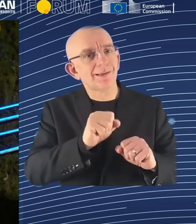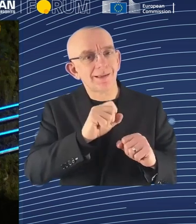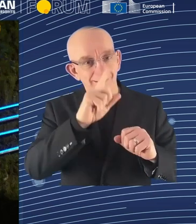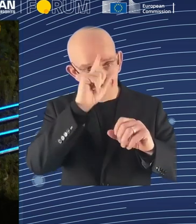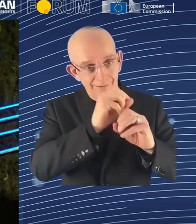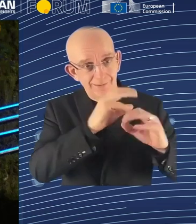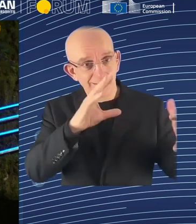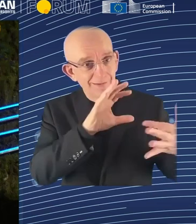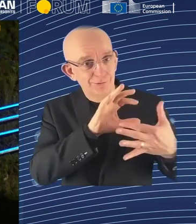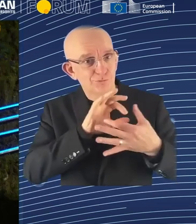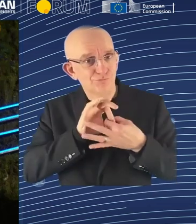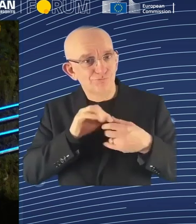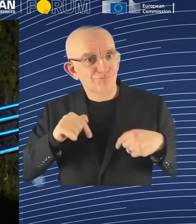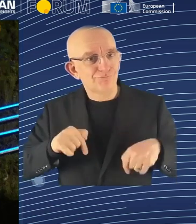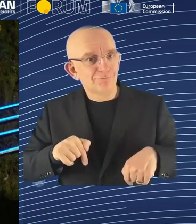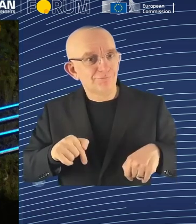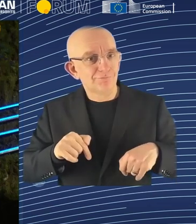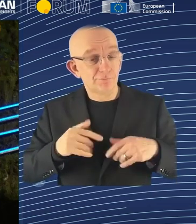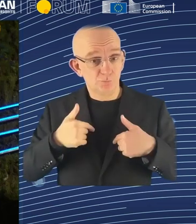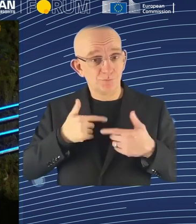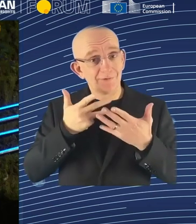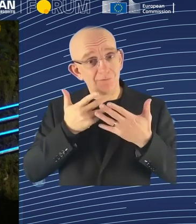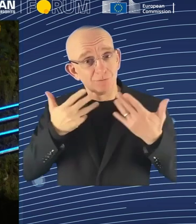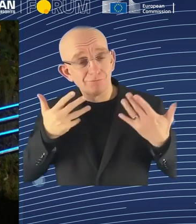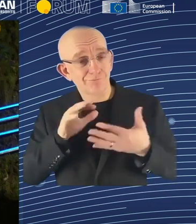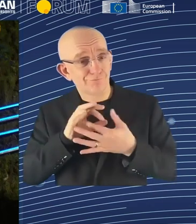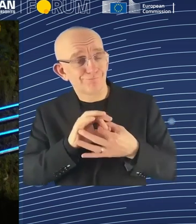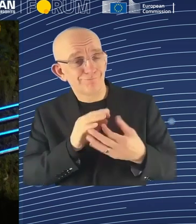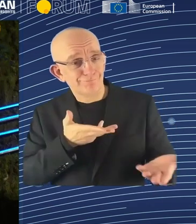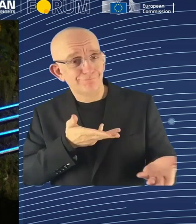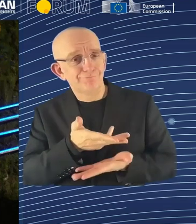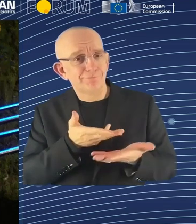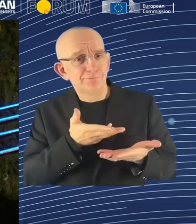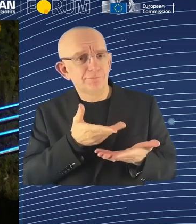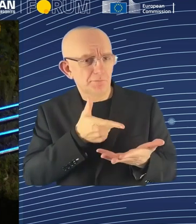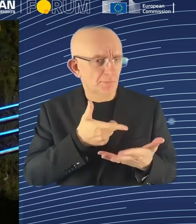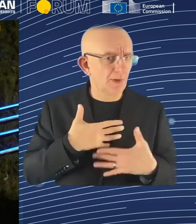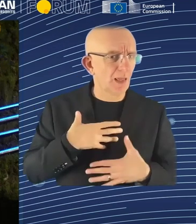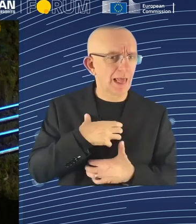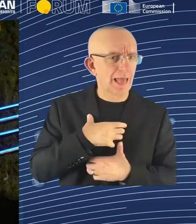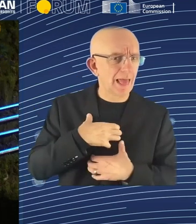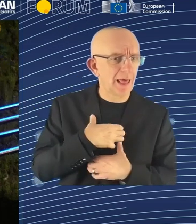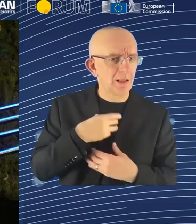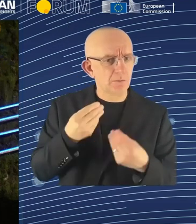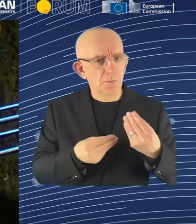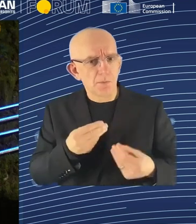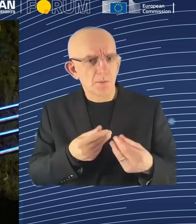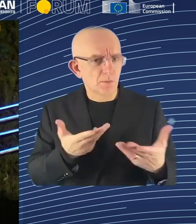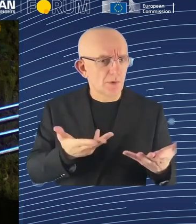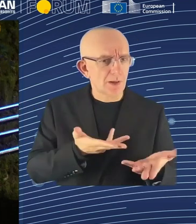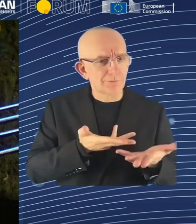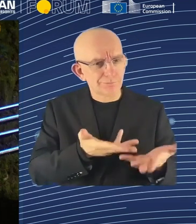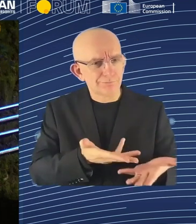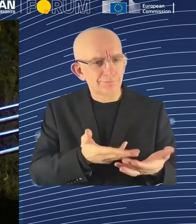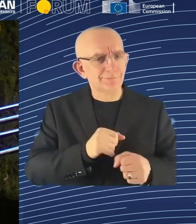give space to talk about these things, and makes a lot of assurances